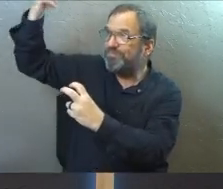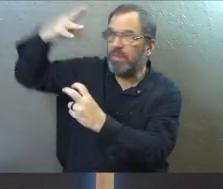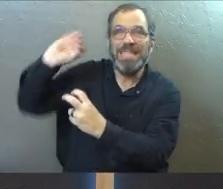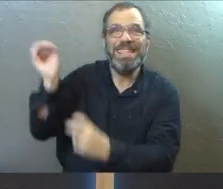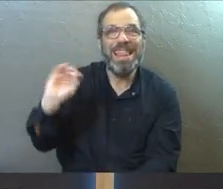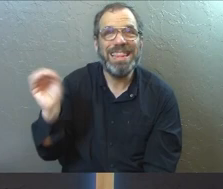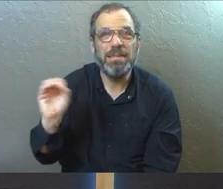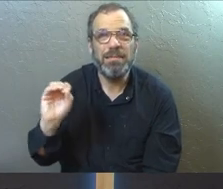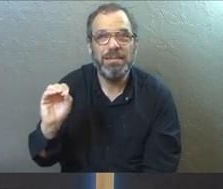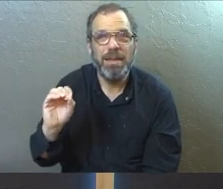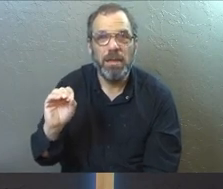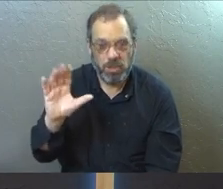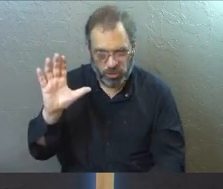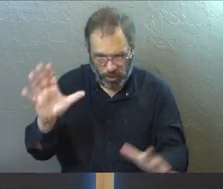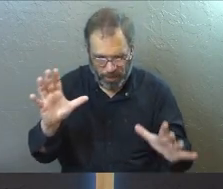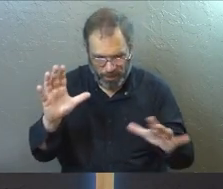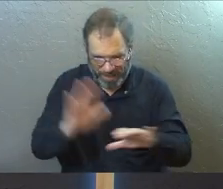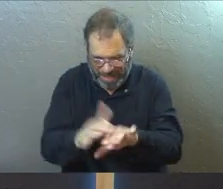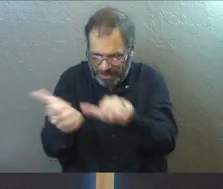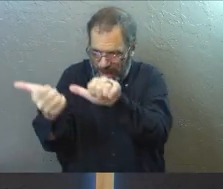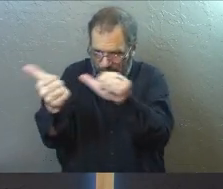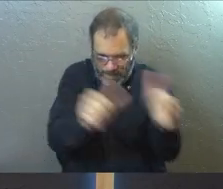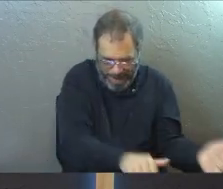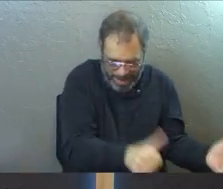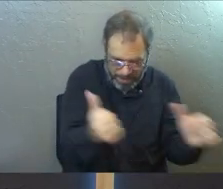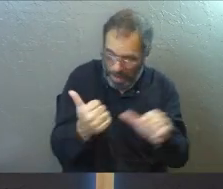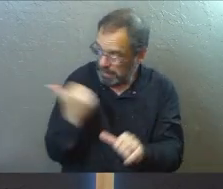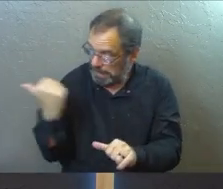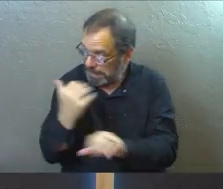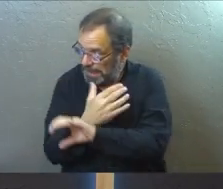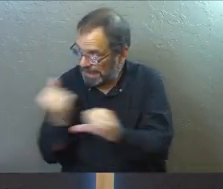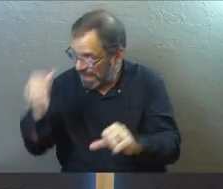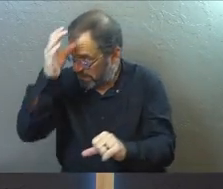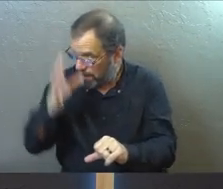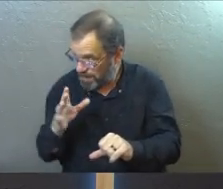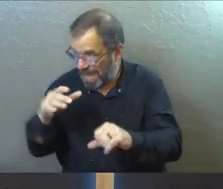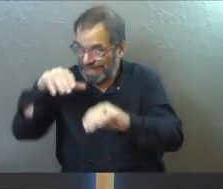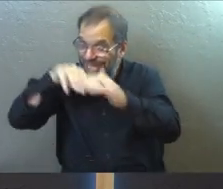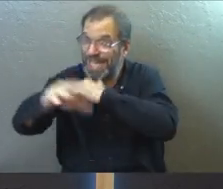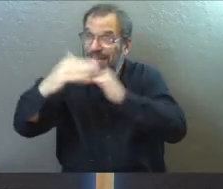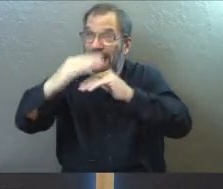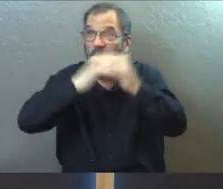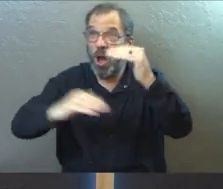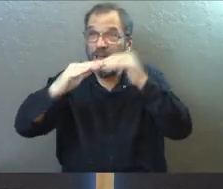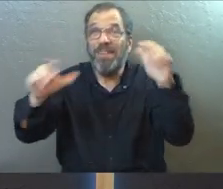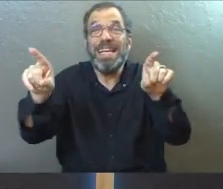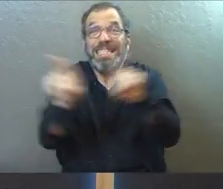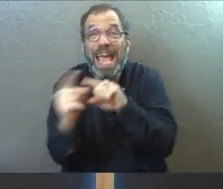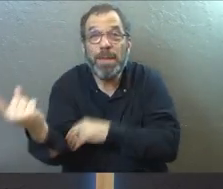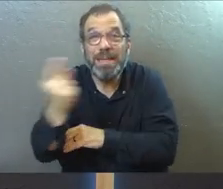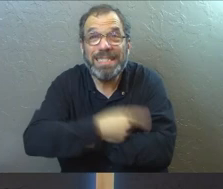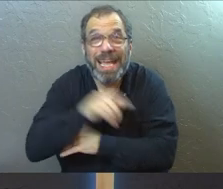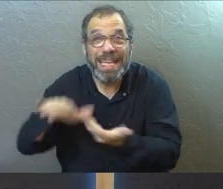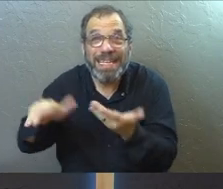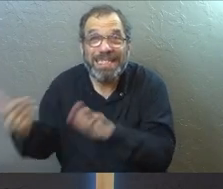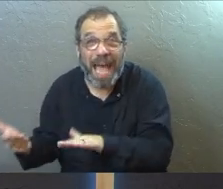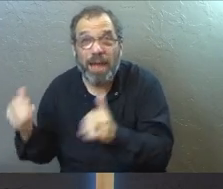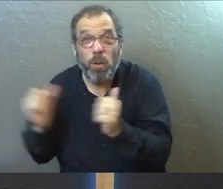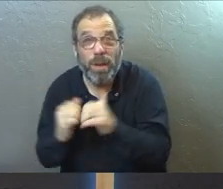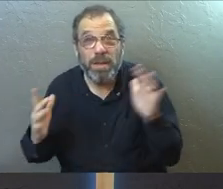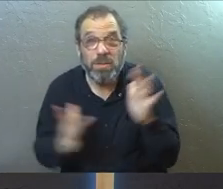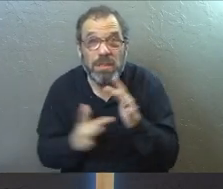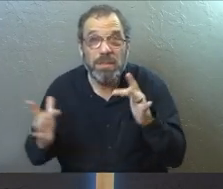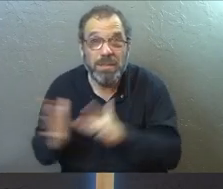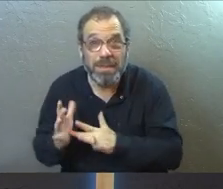And so this unbaptized yet saved man entered glory on the same day that he died with